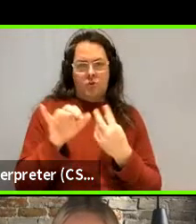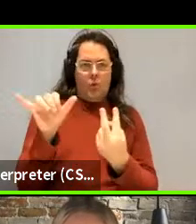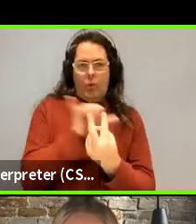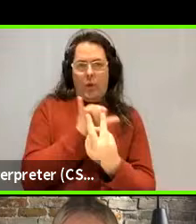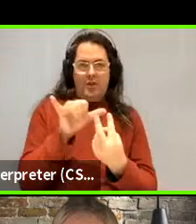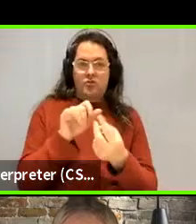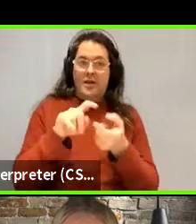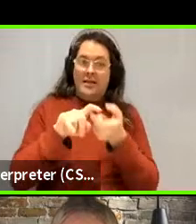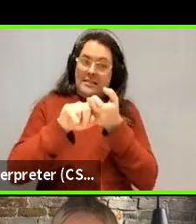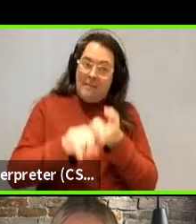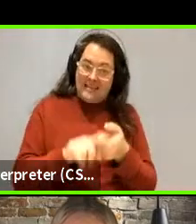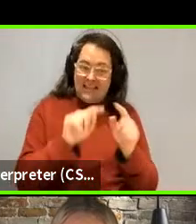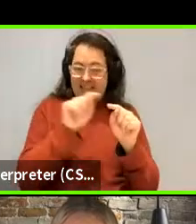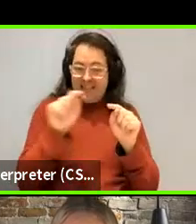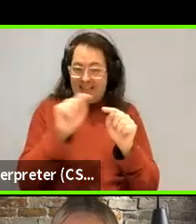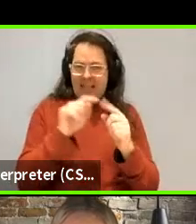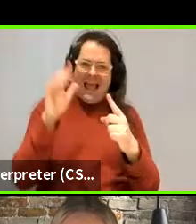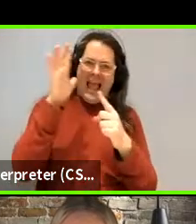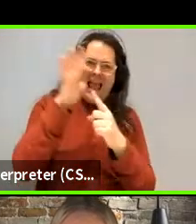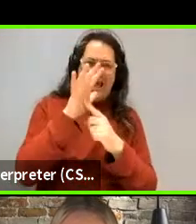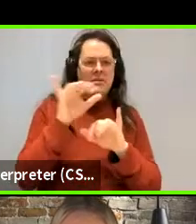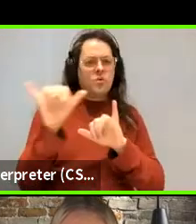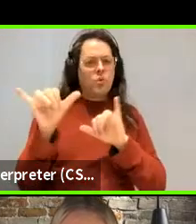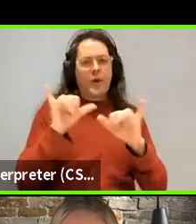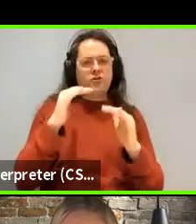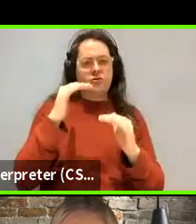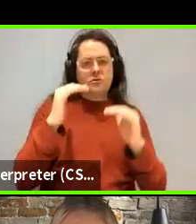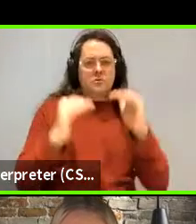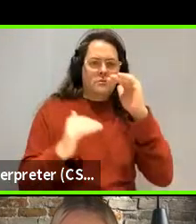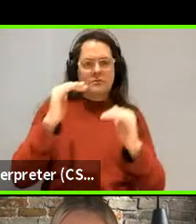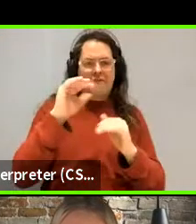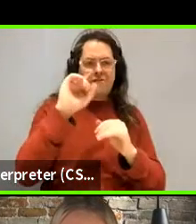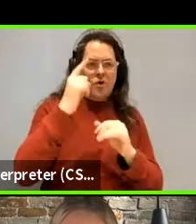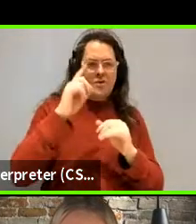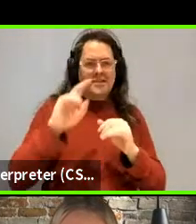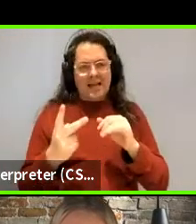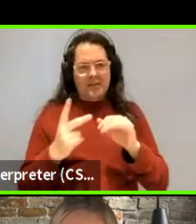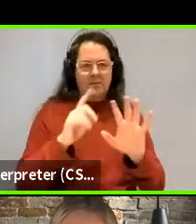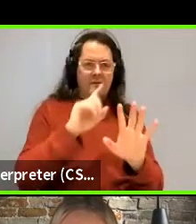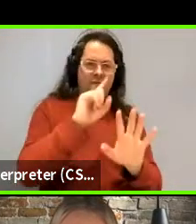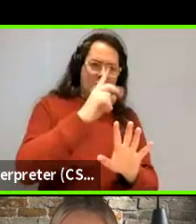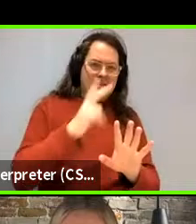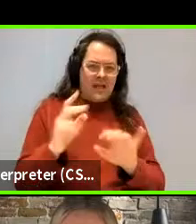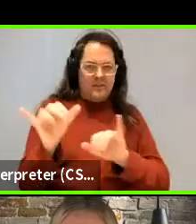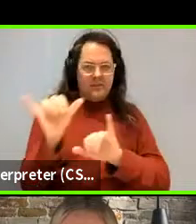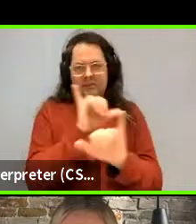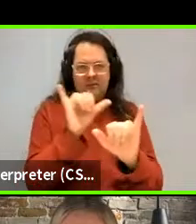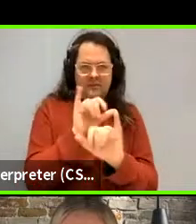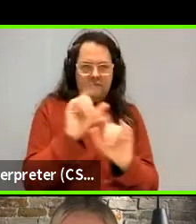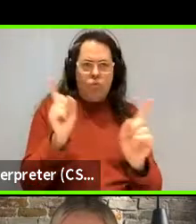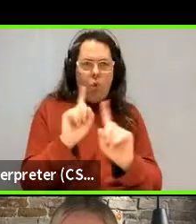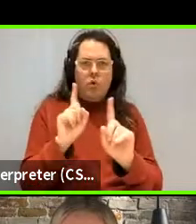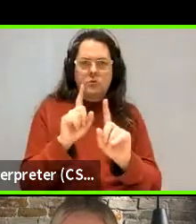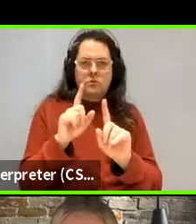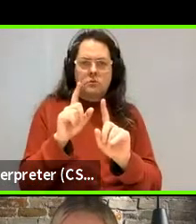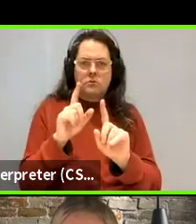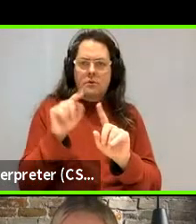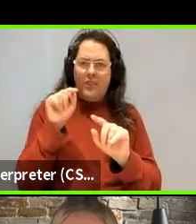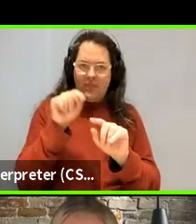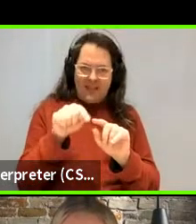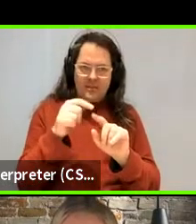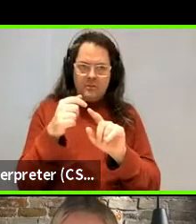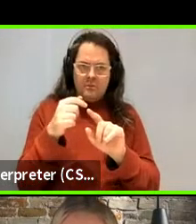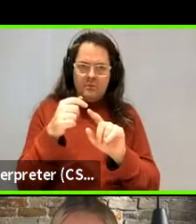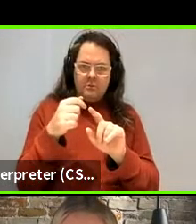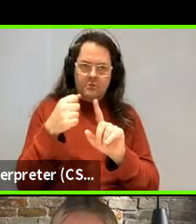Dependency minimization versus head directionality. mean, how do we sort of, how do we establish kind of which, which way the causation goes there, I think, is the gist of the